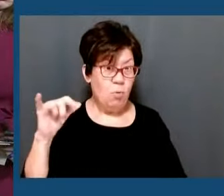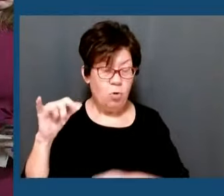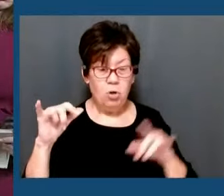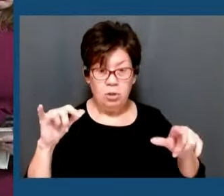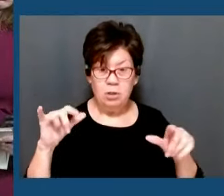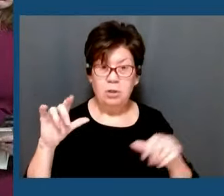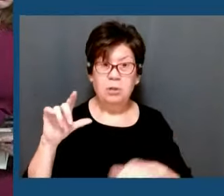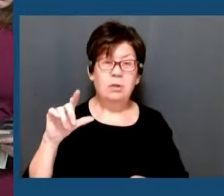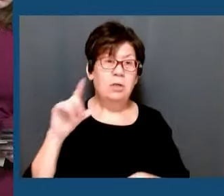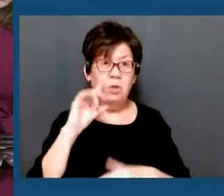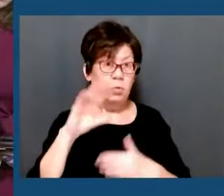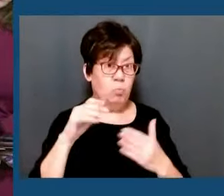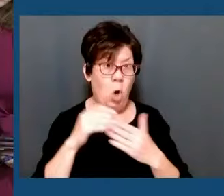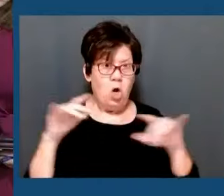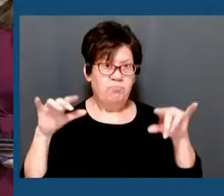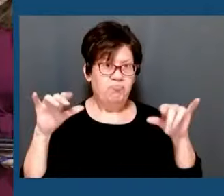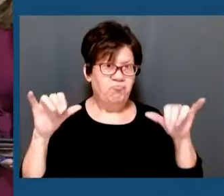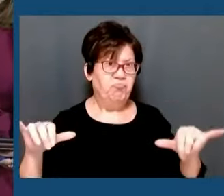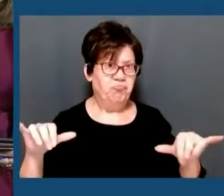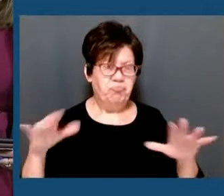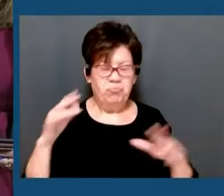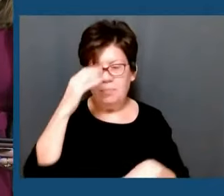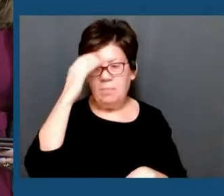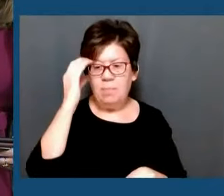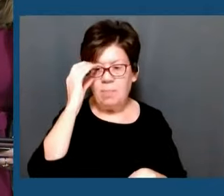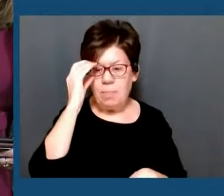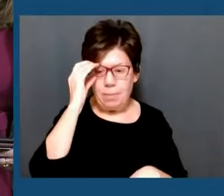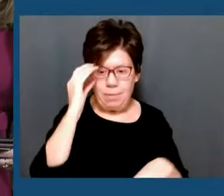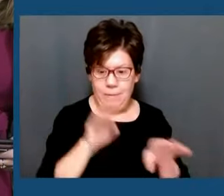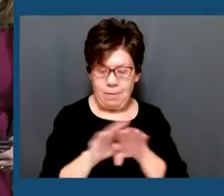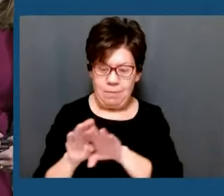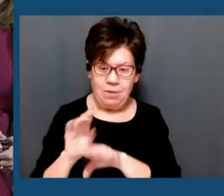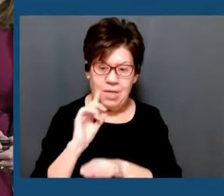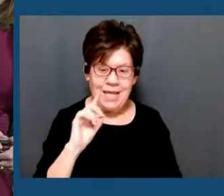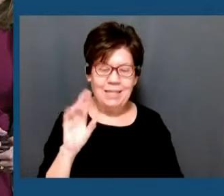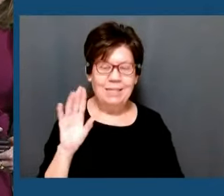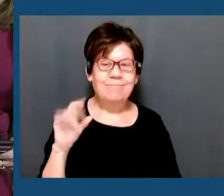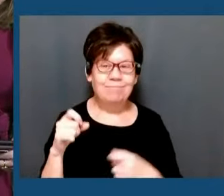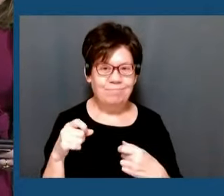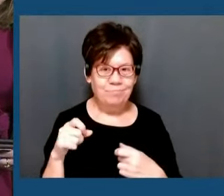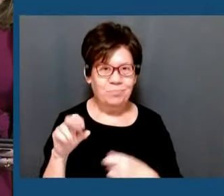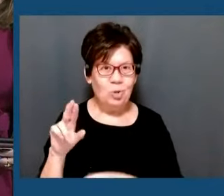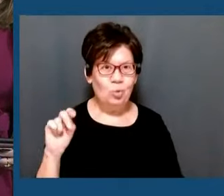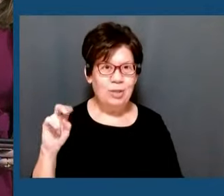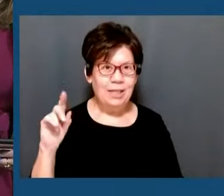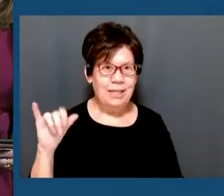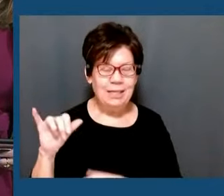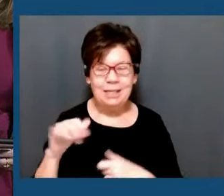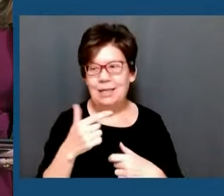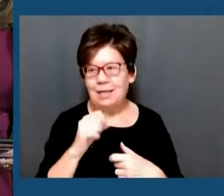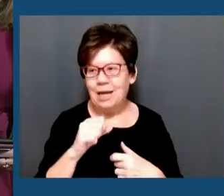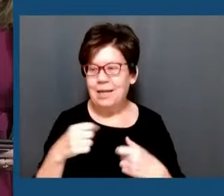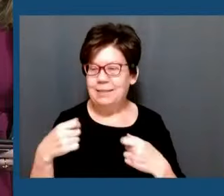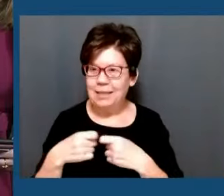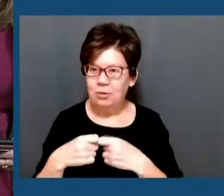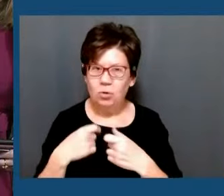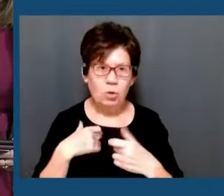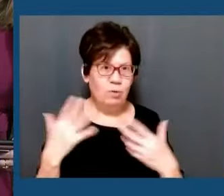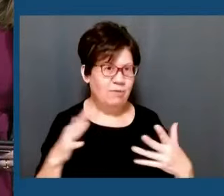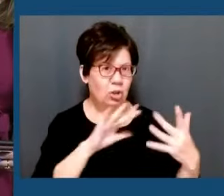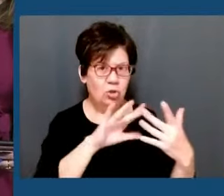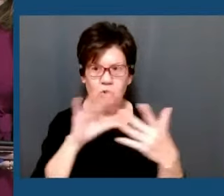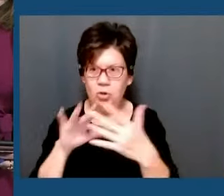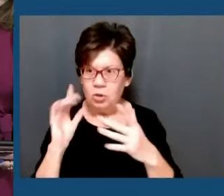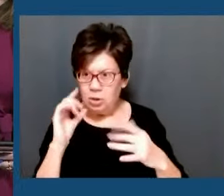effects. And we've been in contact with the utility companies to make sure that the gas and electric services continue. I will report that